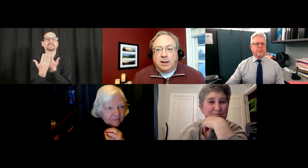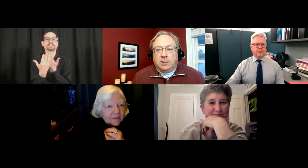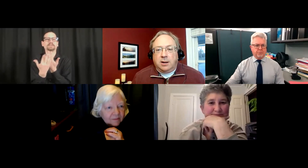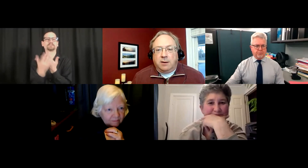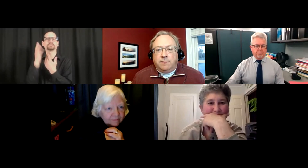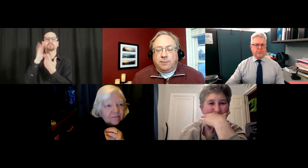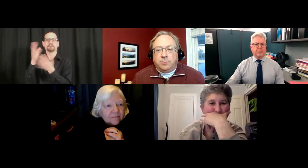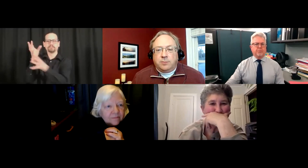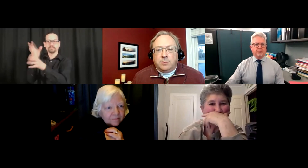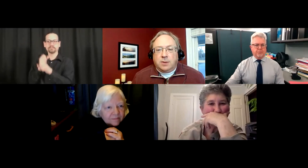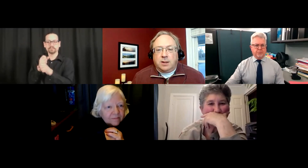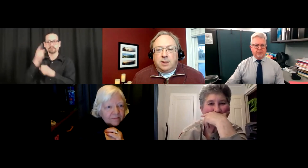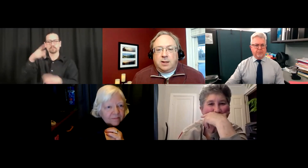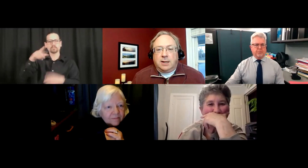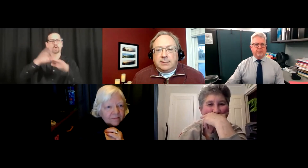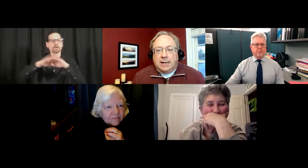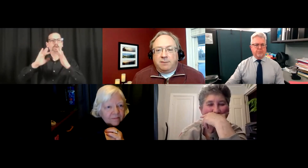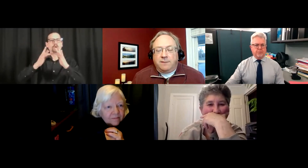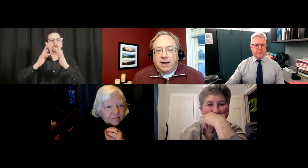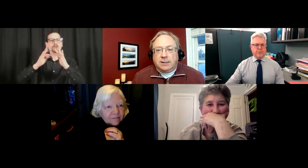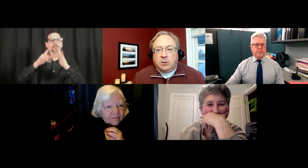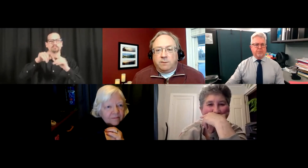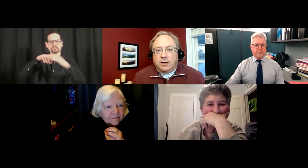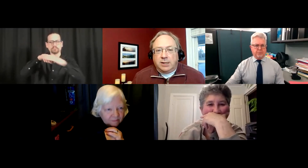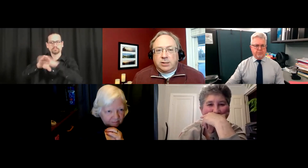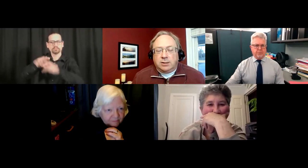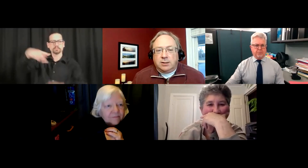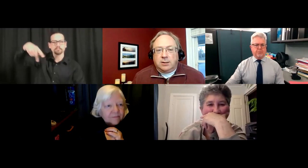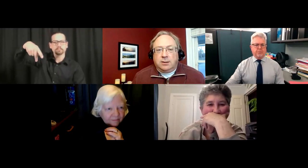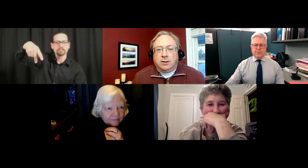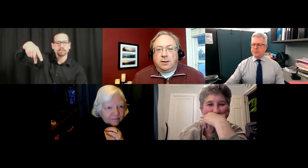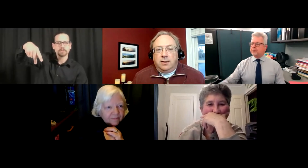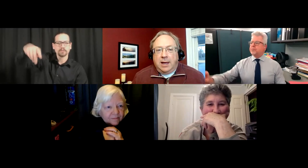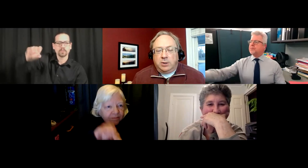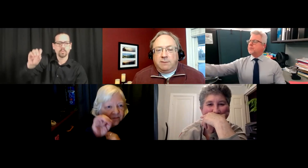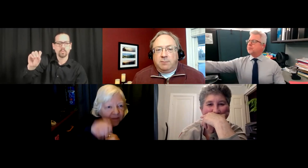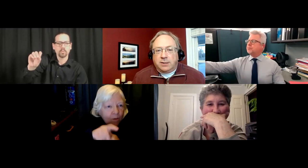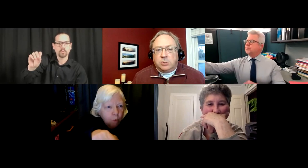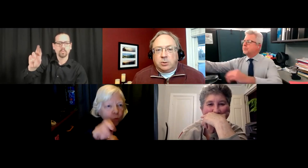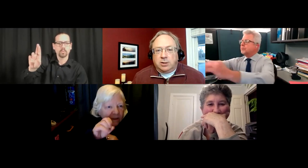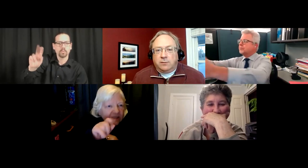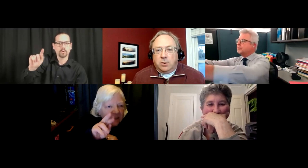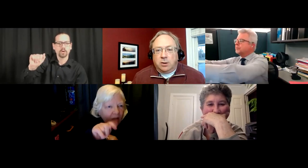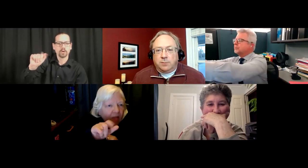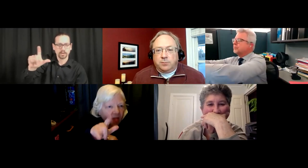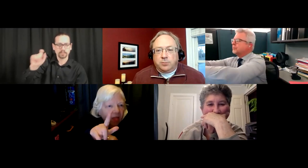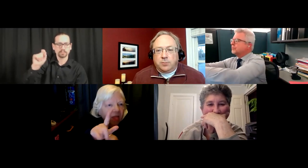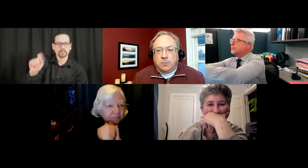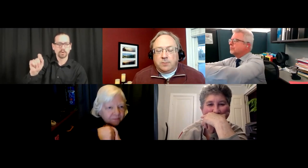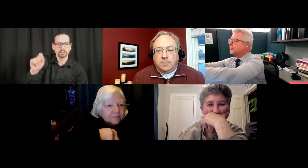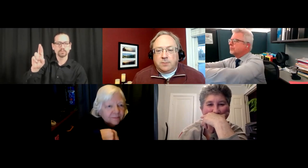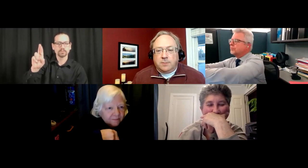.araya.gov and sign up for vaccine notification, that will give you the message you're looking for.